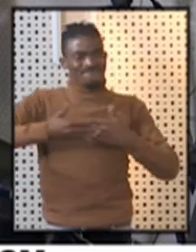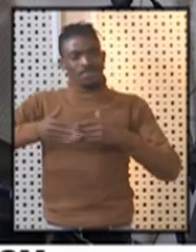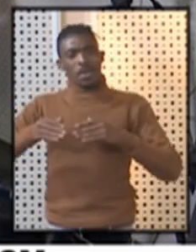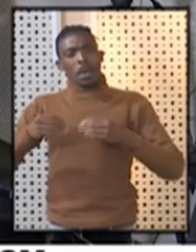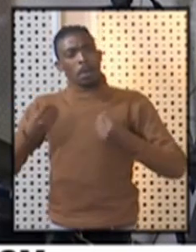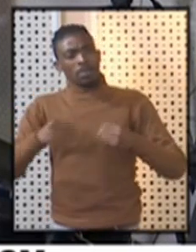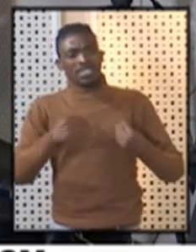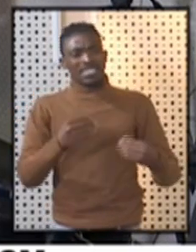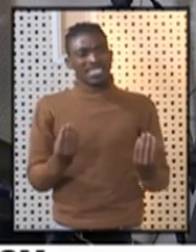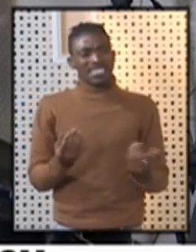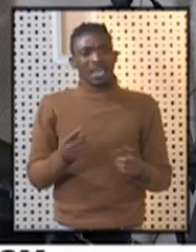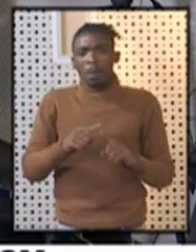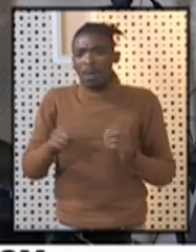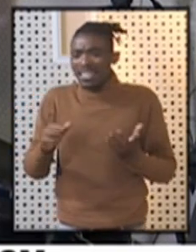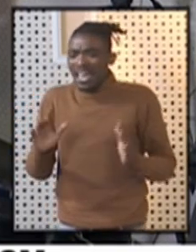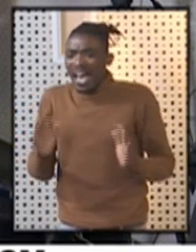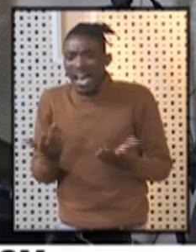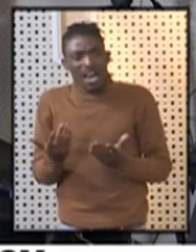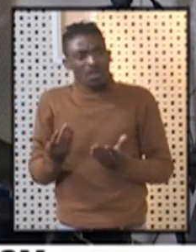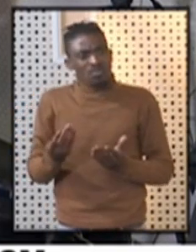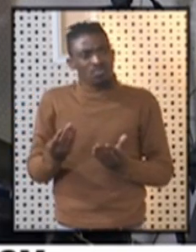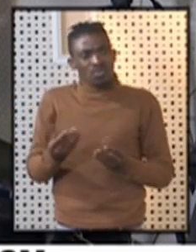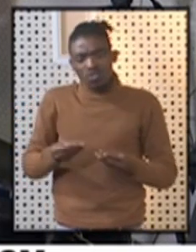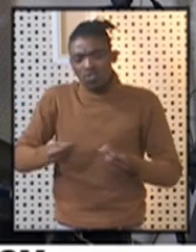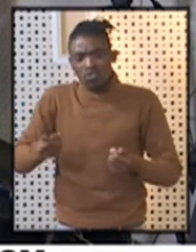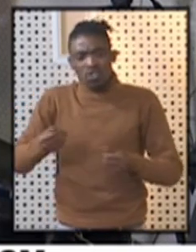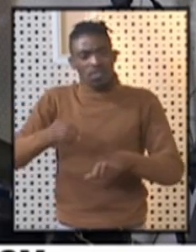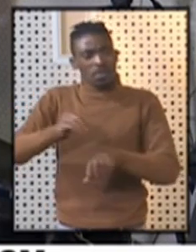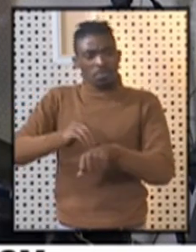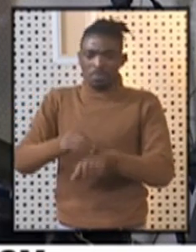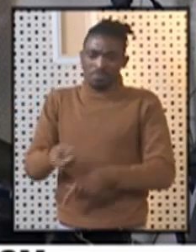to manage wildlife. How do we bridge this gap?